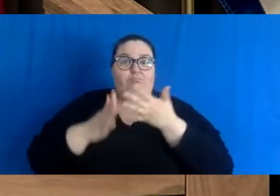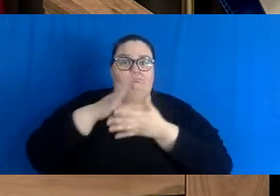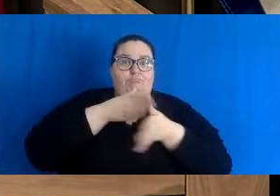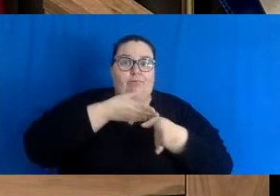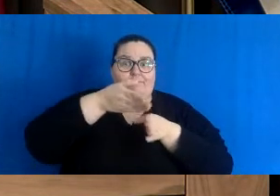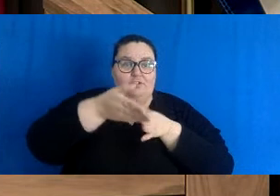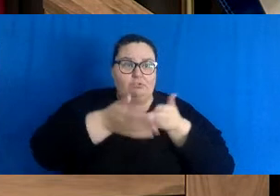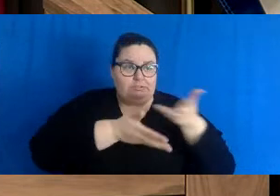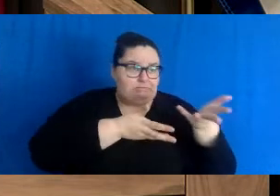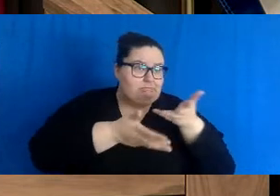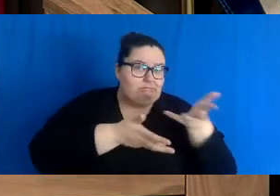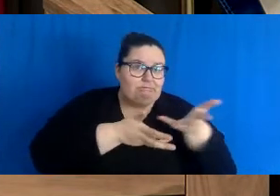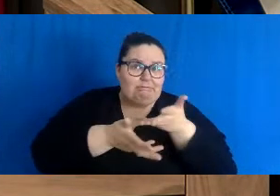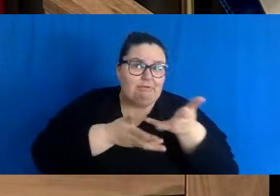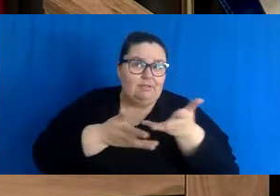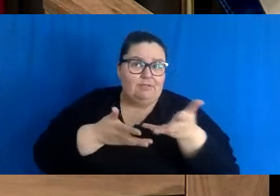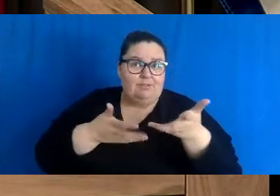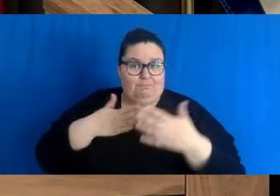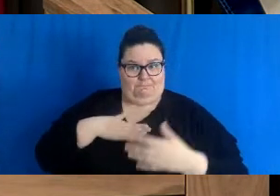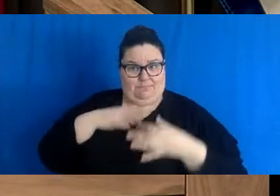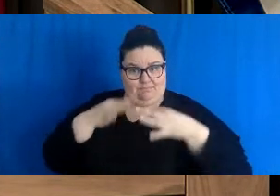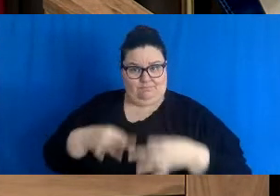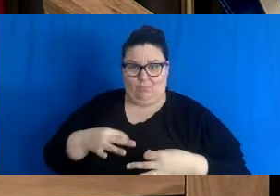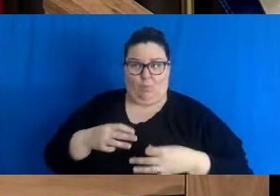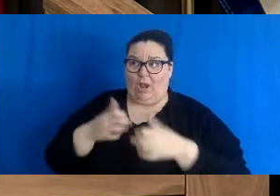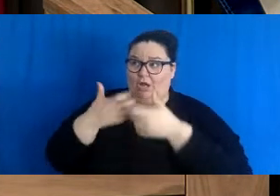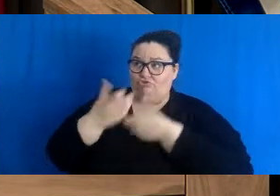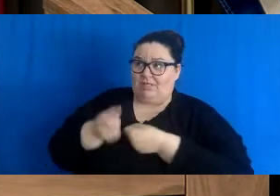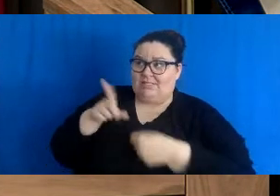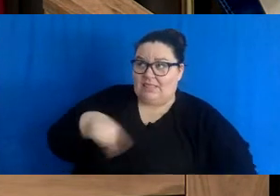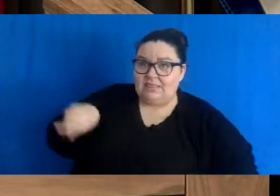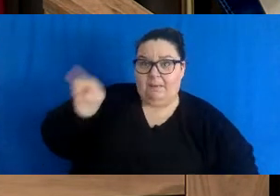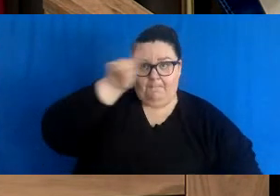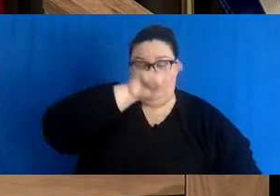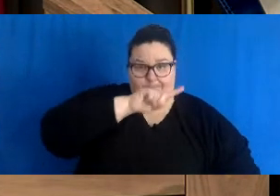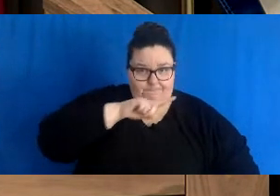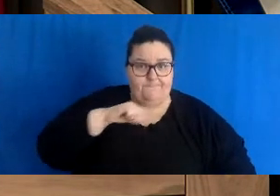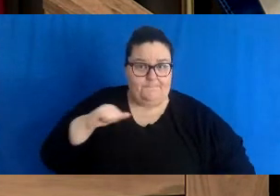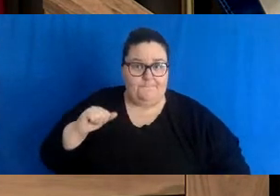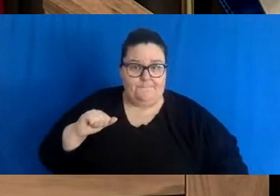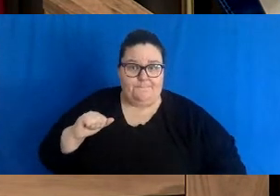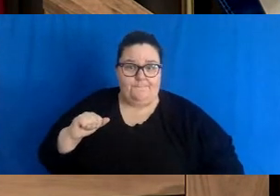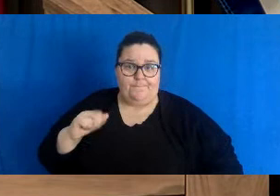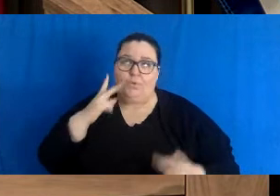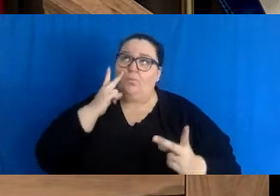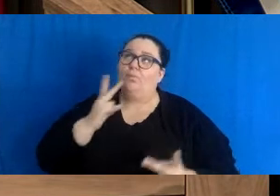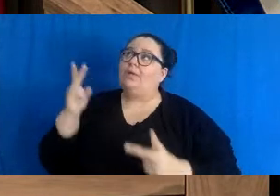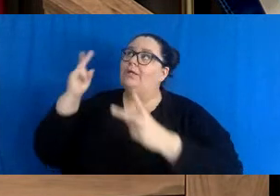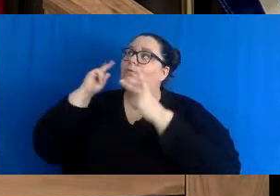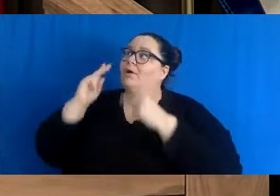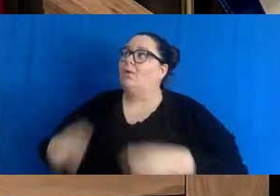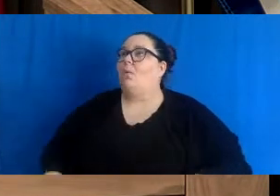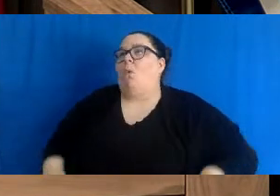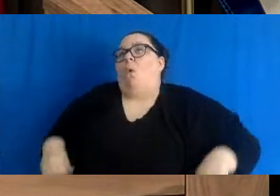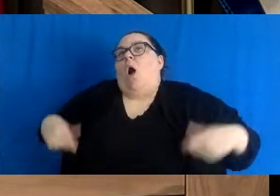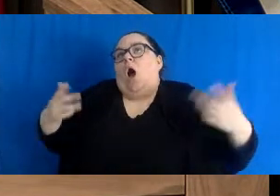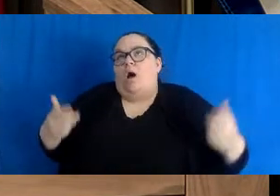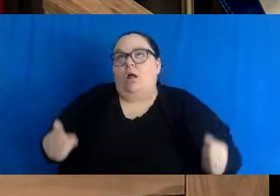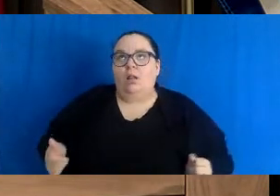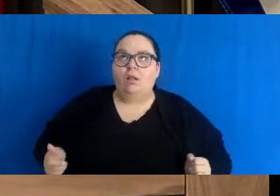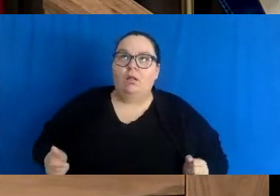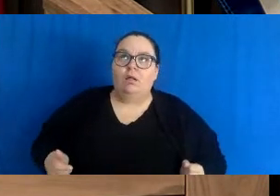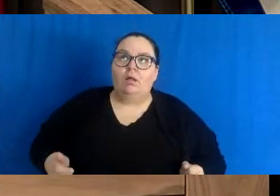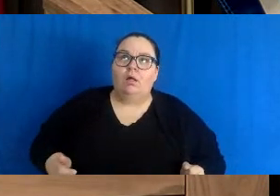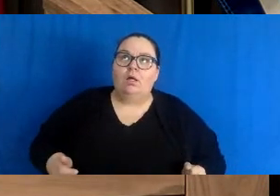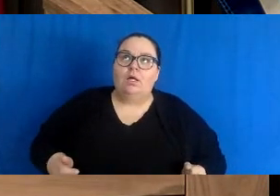moving through this pandemic. It's important that, you know, we could look back and say, because the last person that